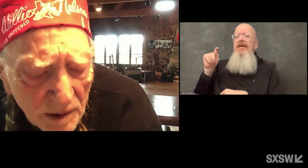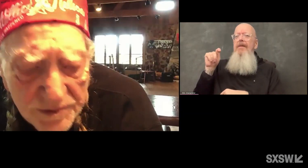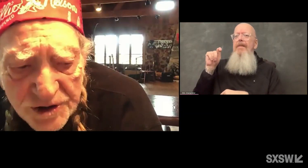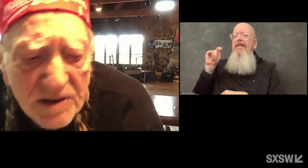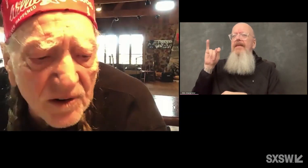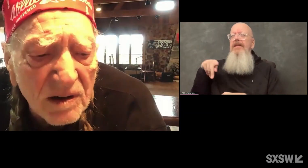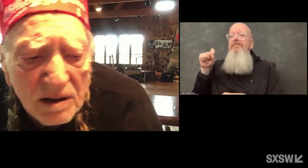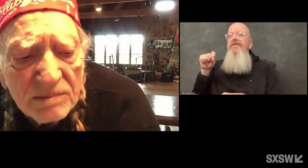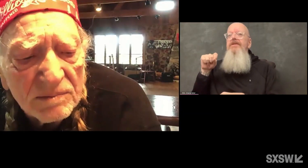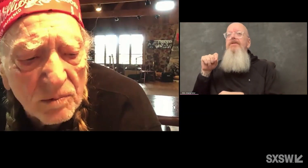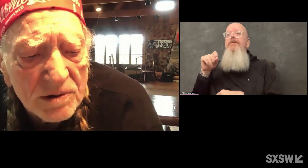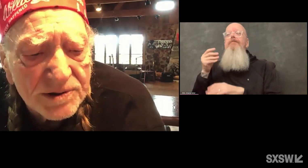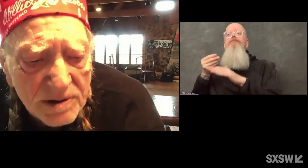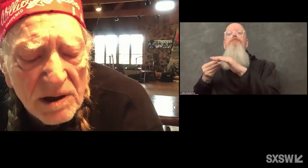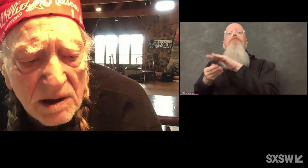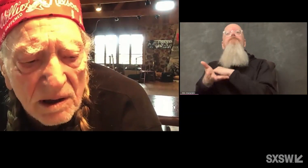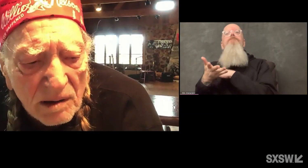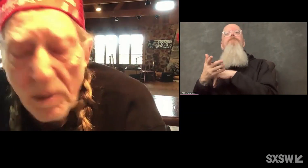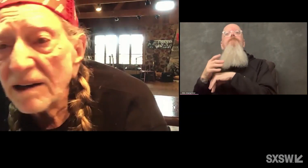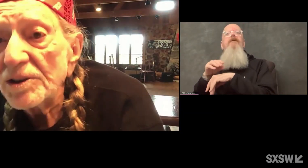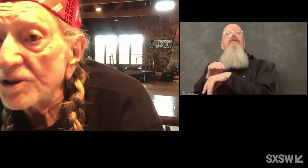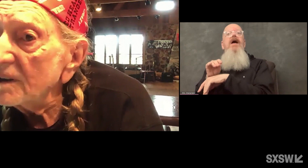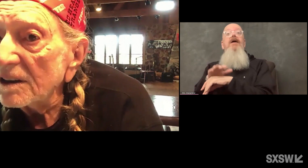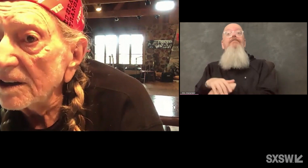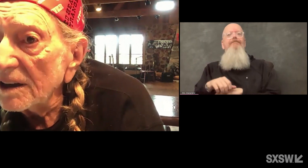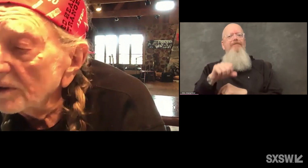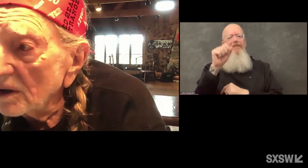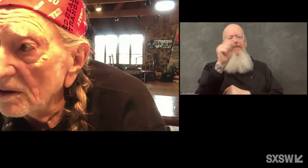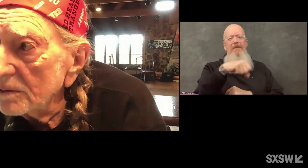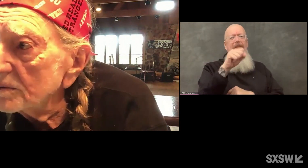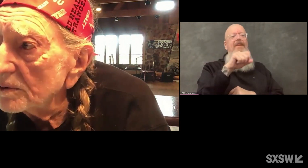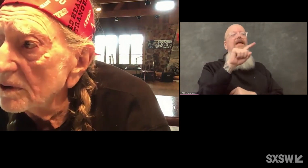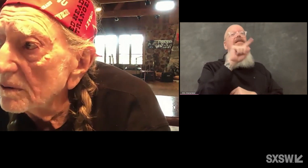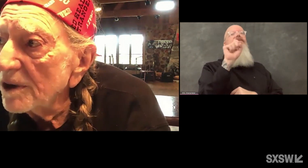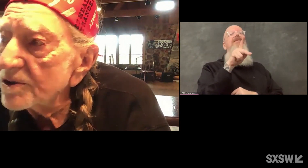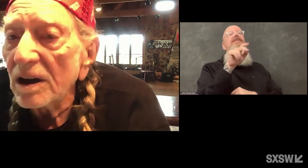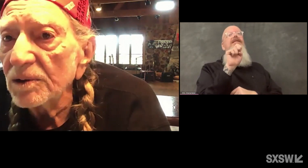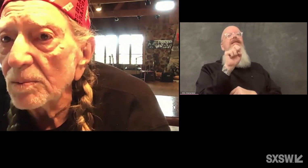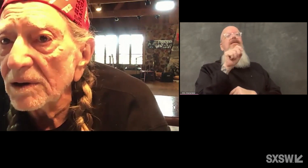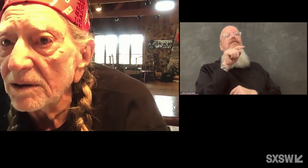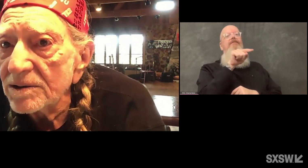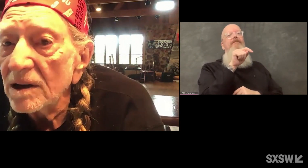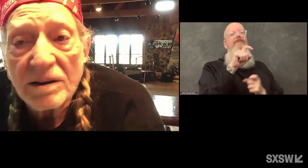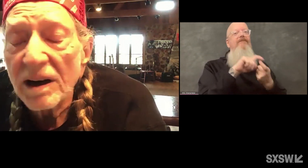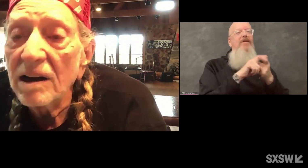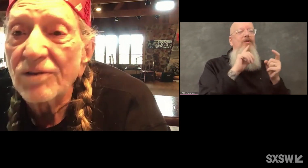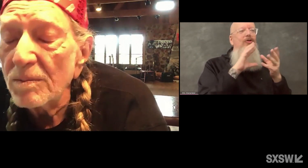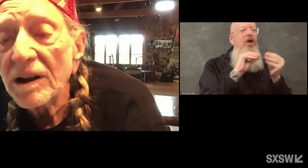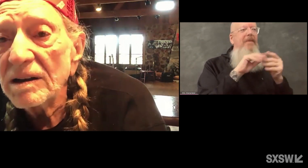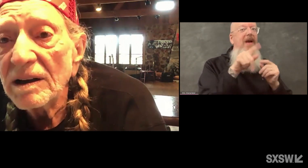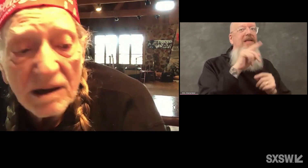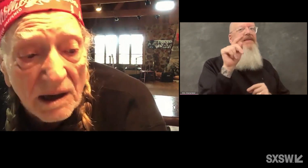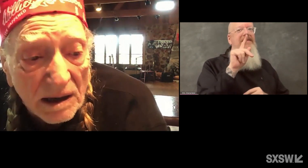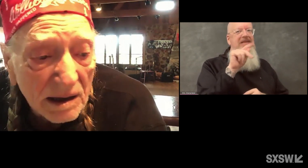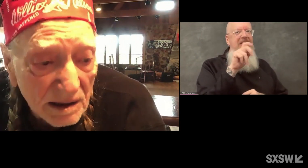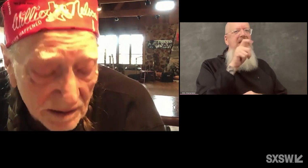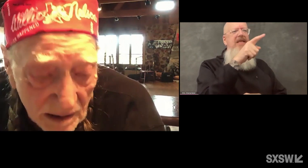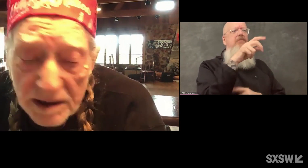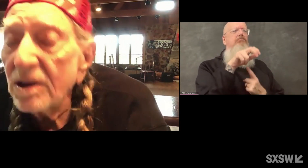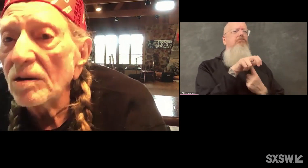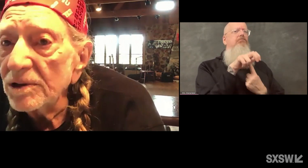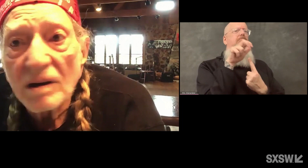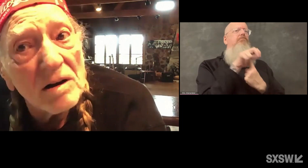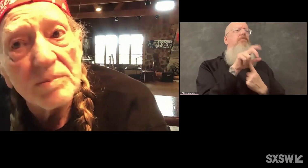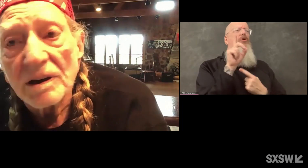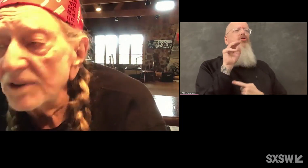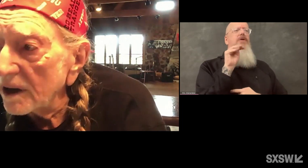Yeah, Zeke Varlan was back to Zeke again. You know, he was one of the best domino players that I ever met. And